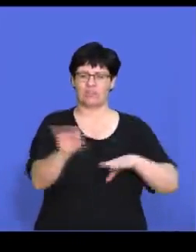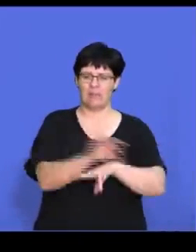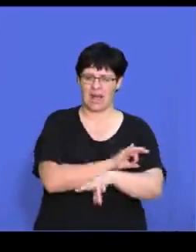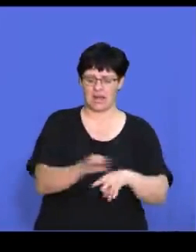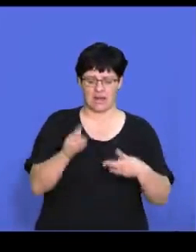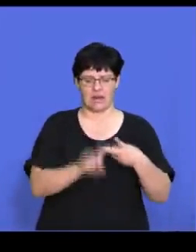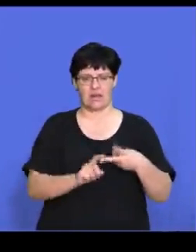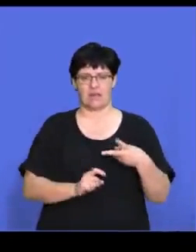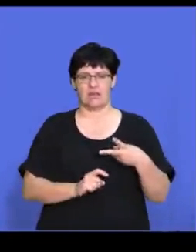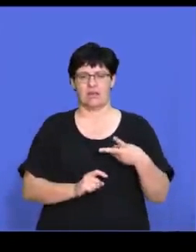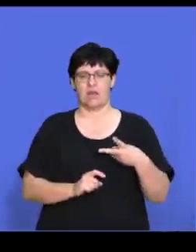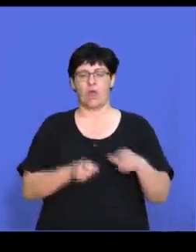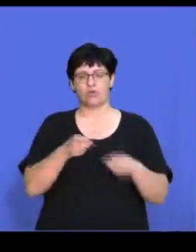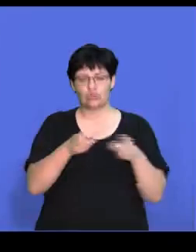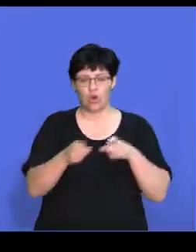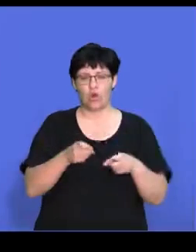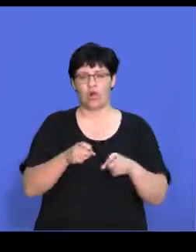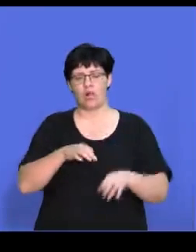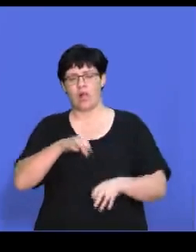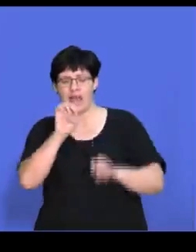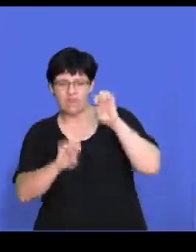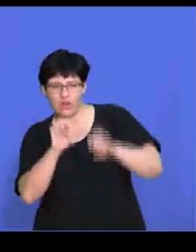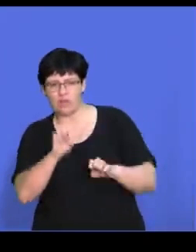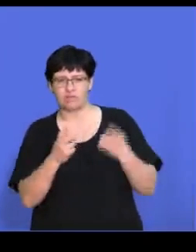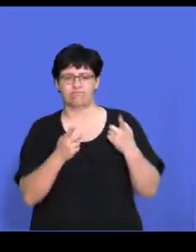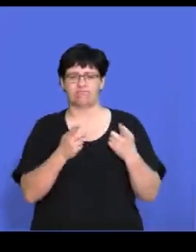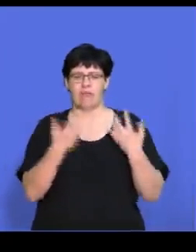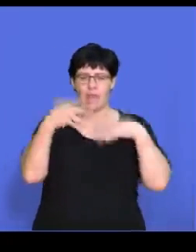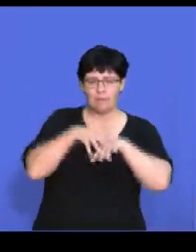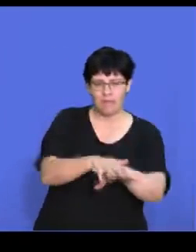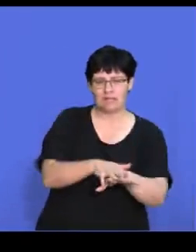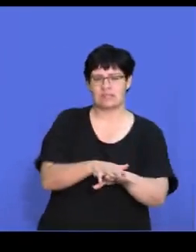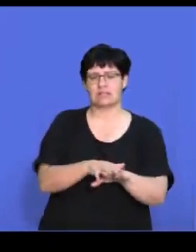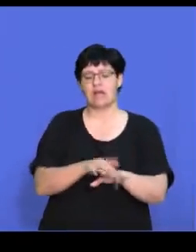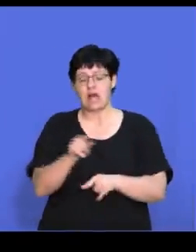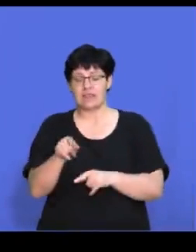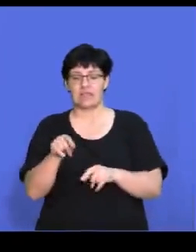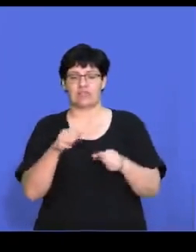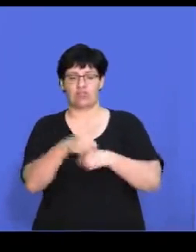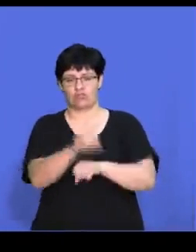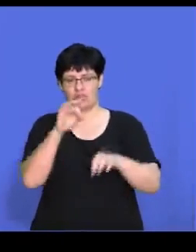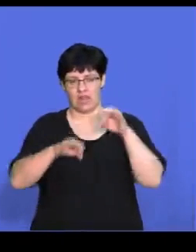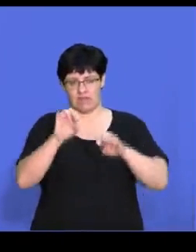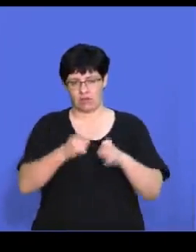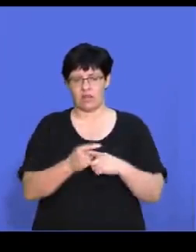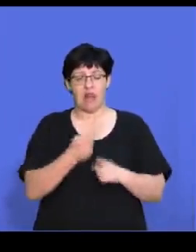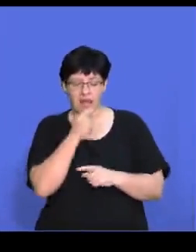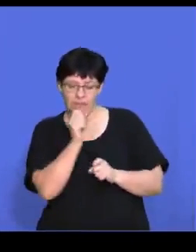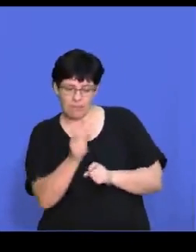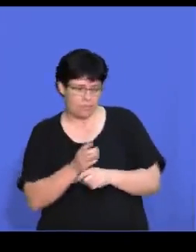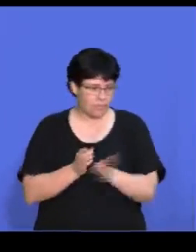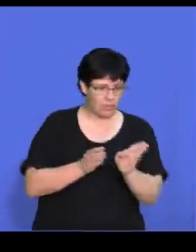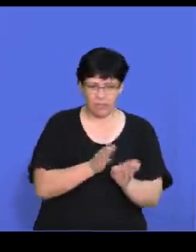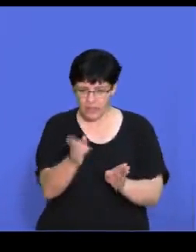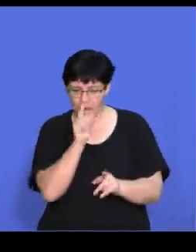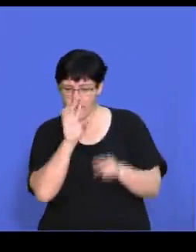control, evaluate and monitor the implemented strategy and to identify any gaps or deviations in